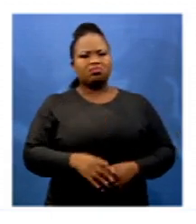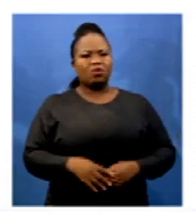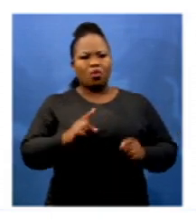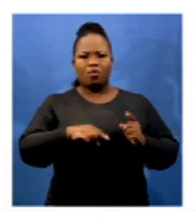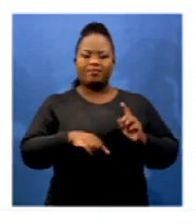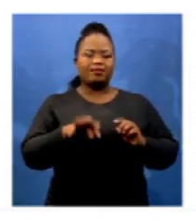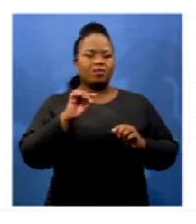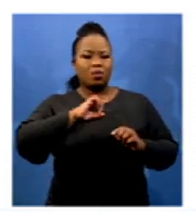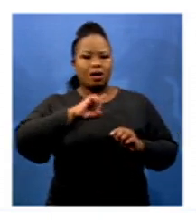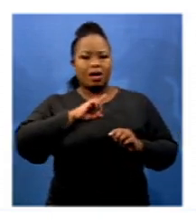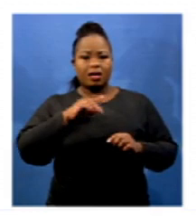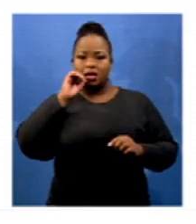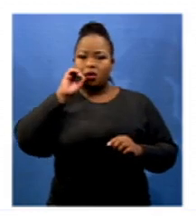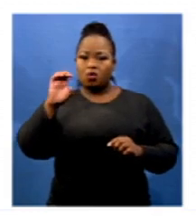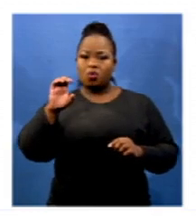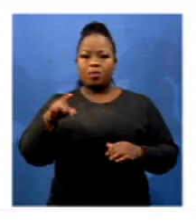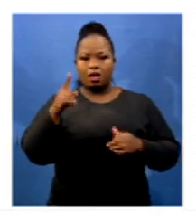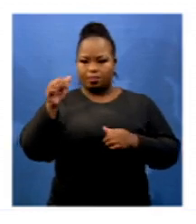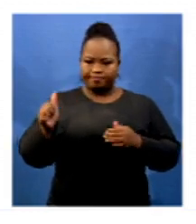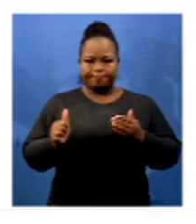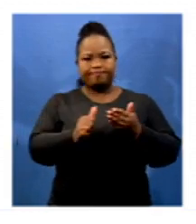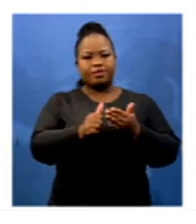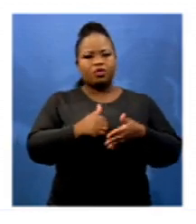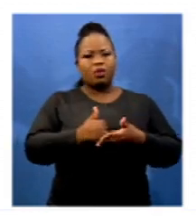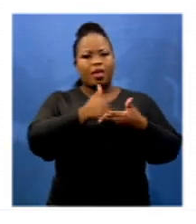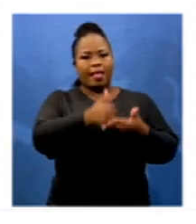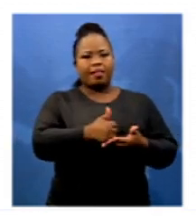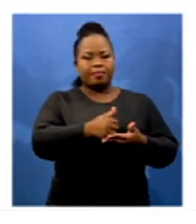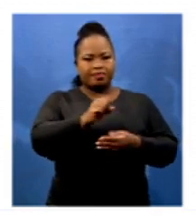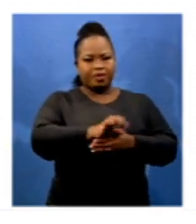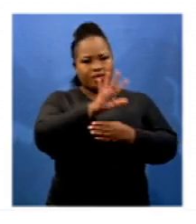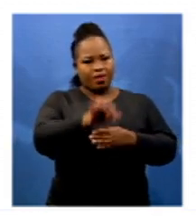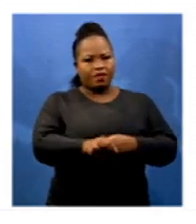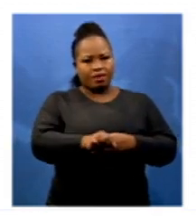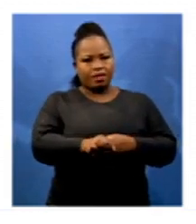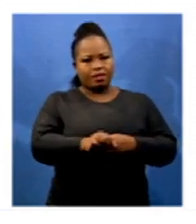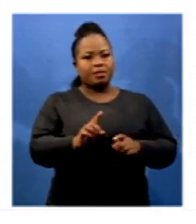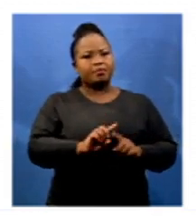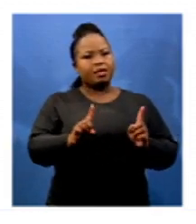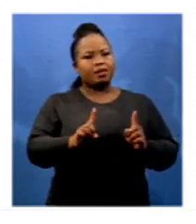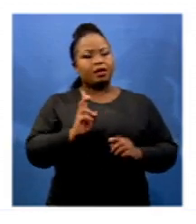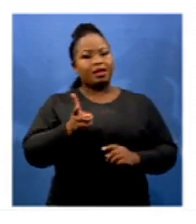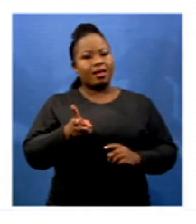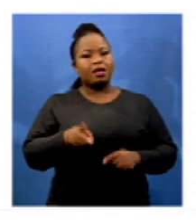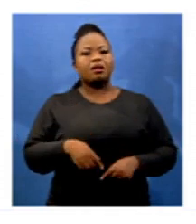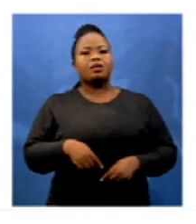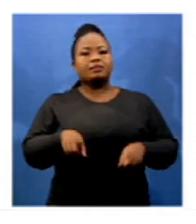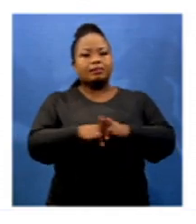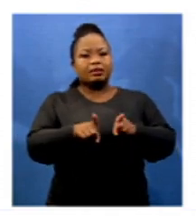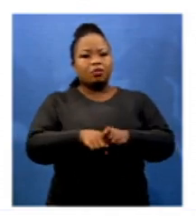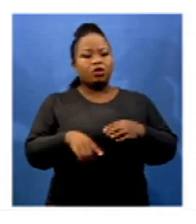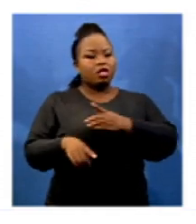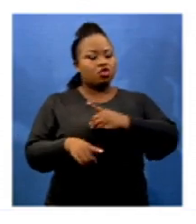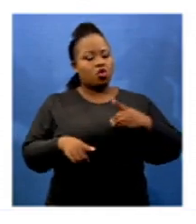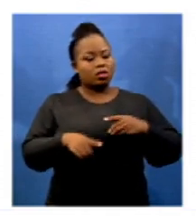medical brigade that's come to assist us and in the process, they will be working alongside with